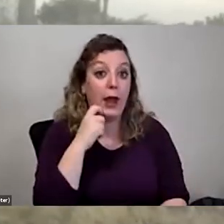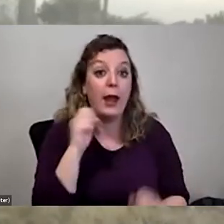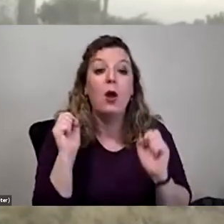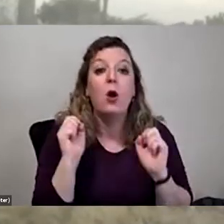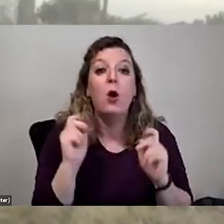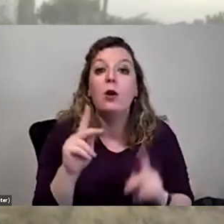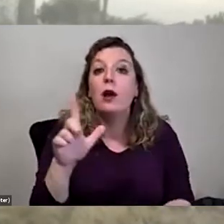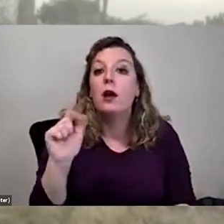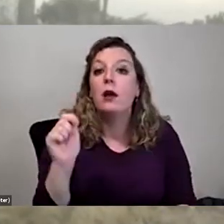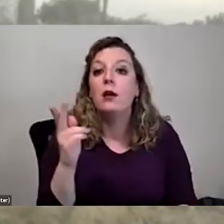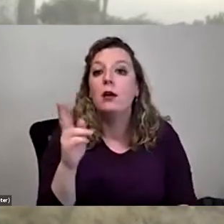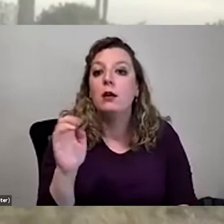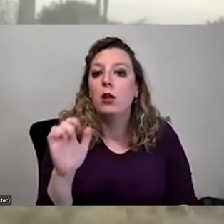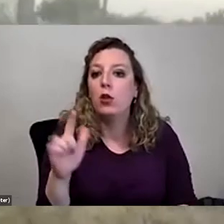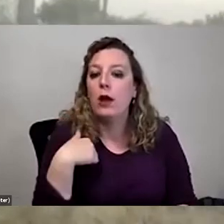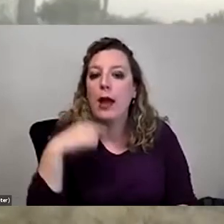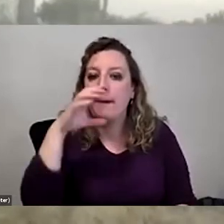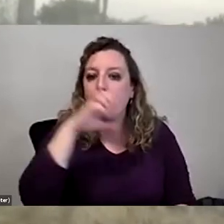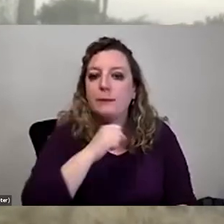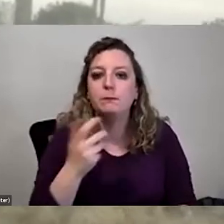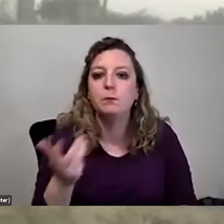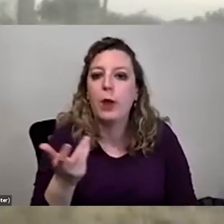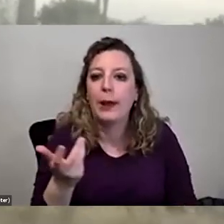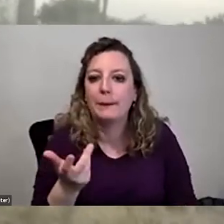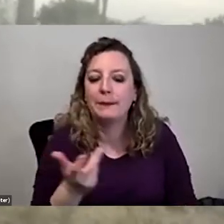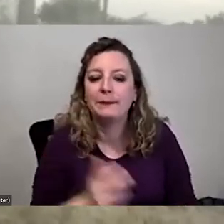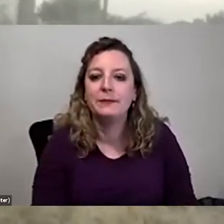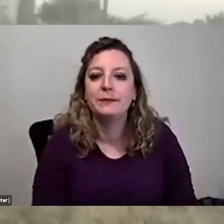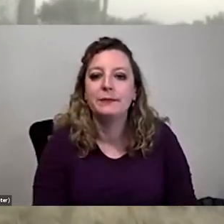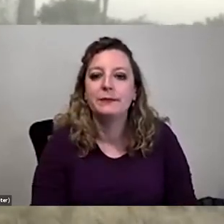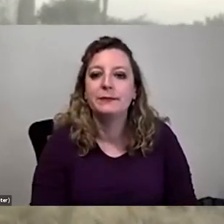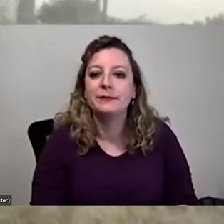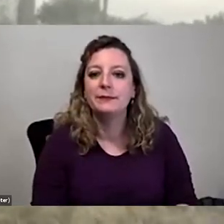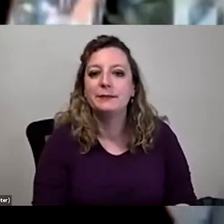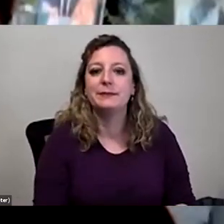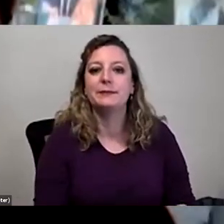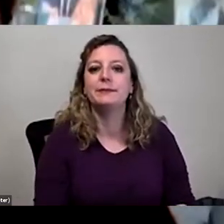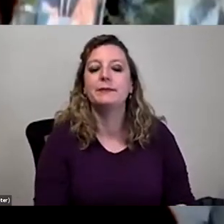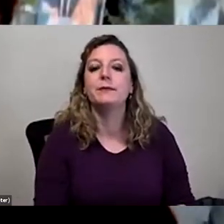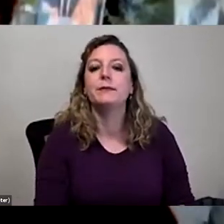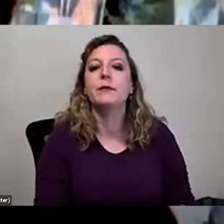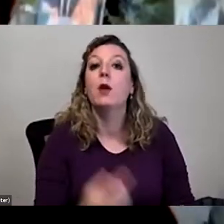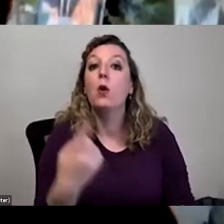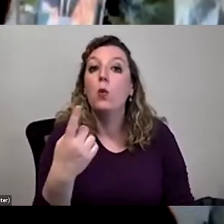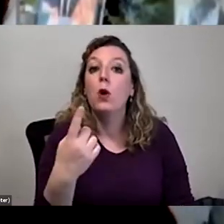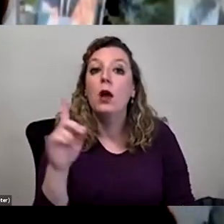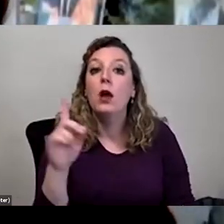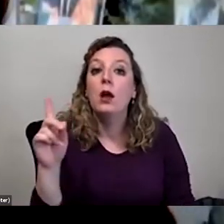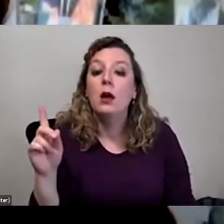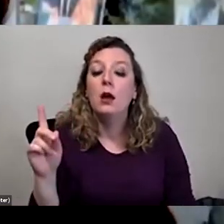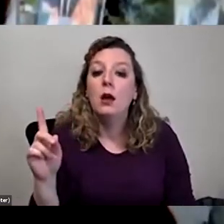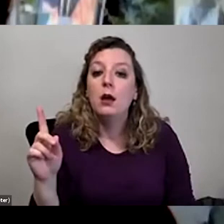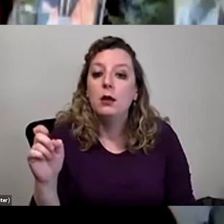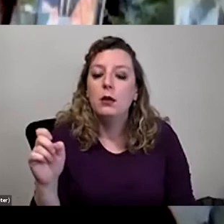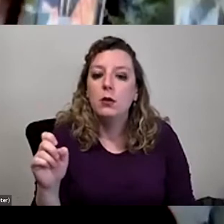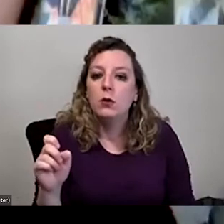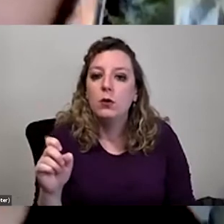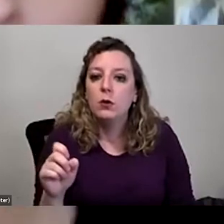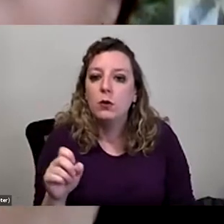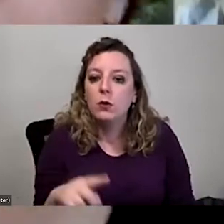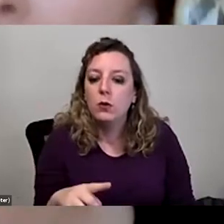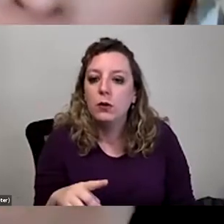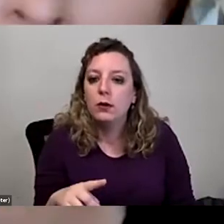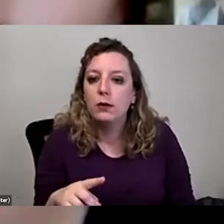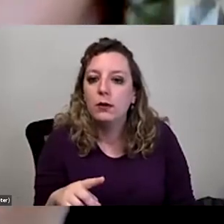see. Laurel, what did I miss in the chat? I haven't not been monitoring at all. Well, one of them was kind of